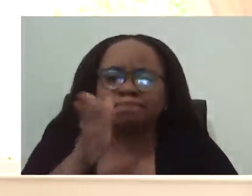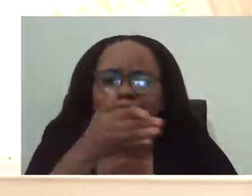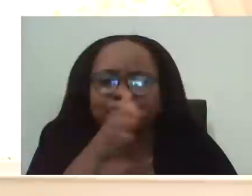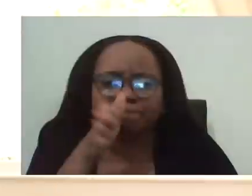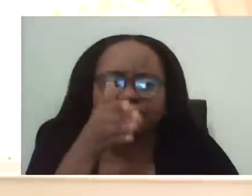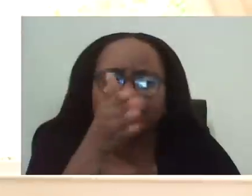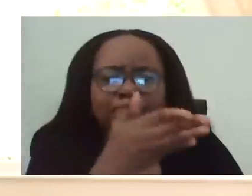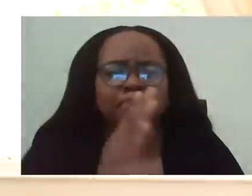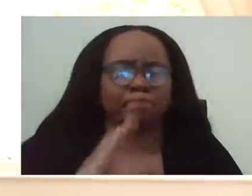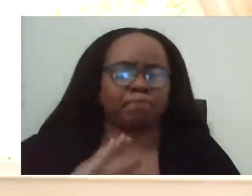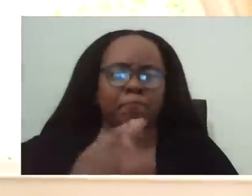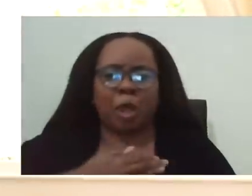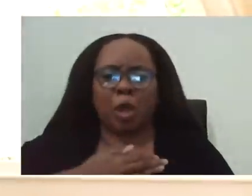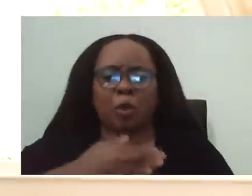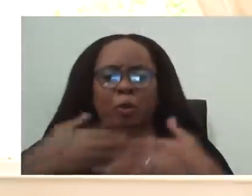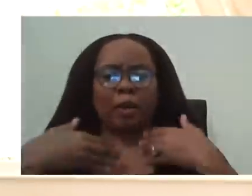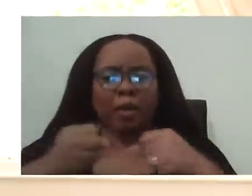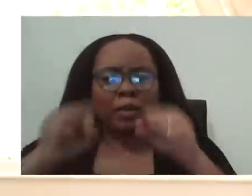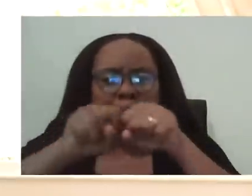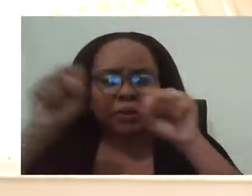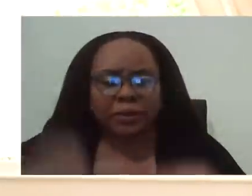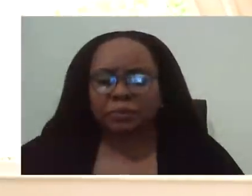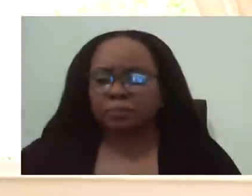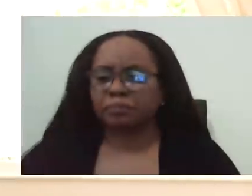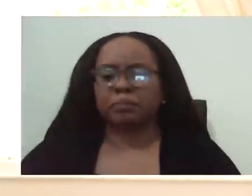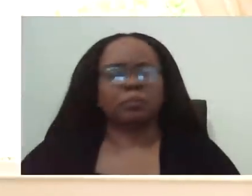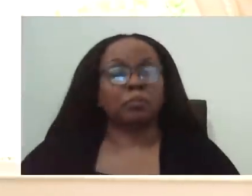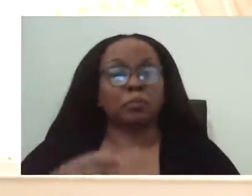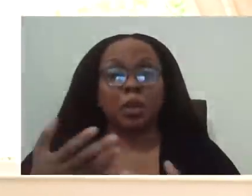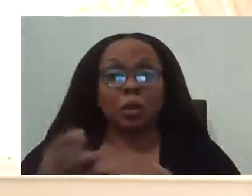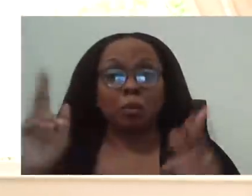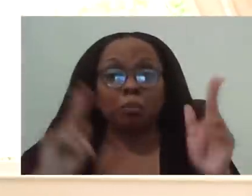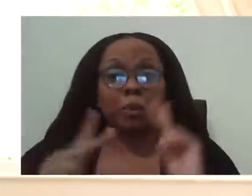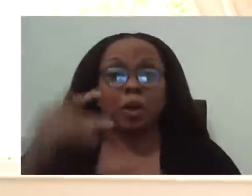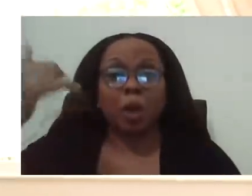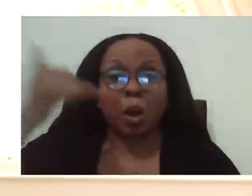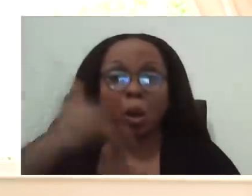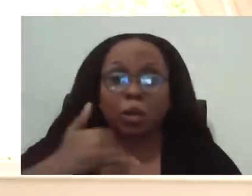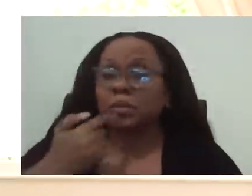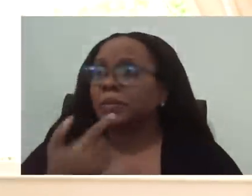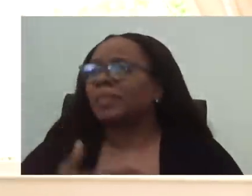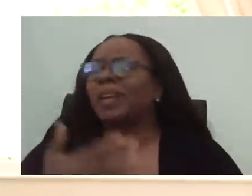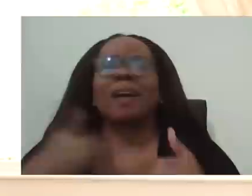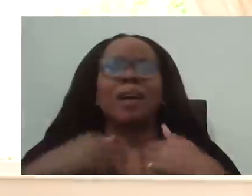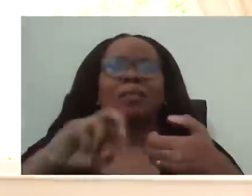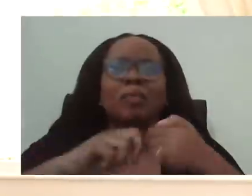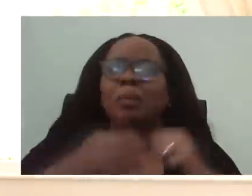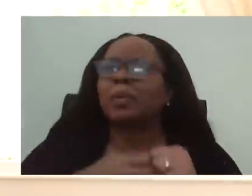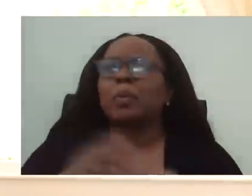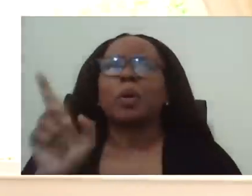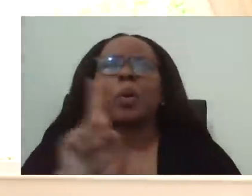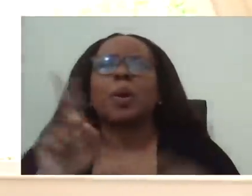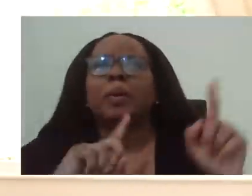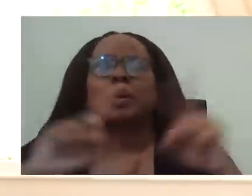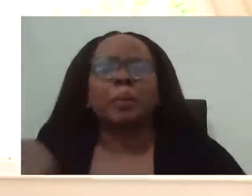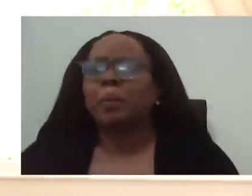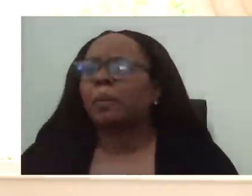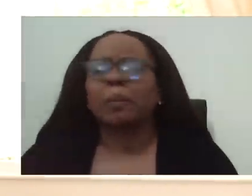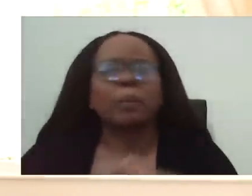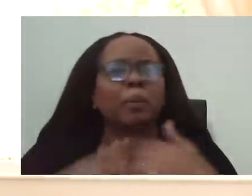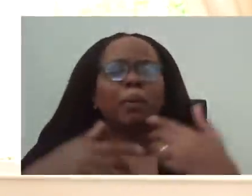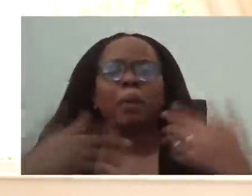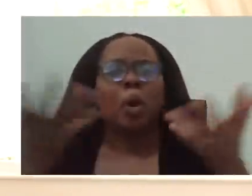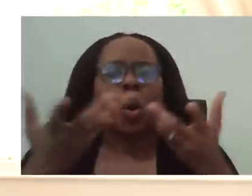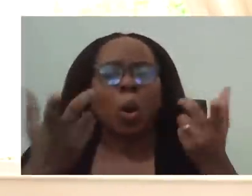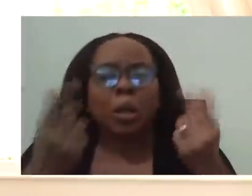people who are calling, who are saying, well, I have a problem, but I don't know where to go. I don't know who to turn to as a, as